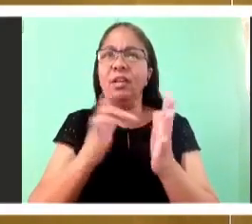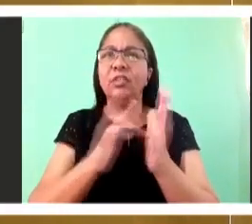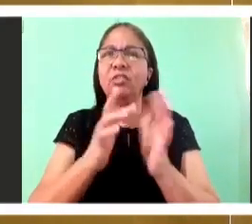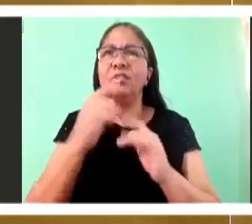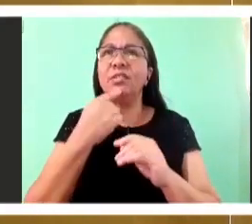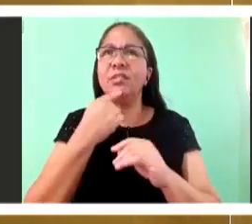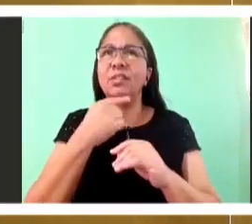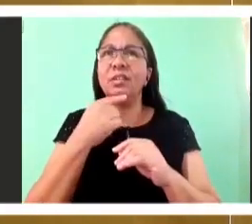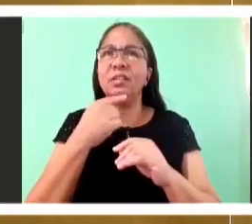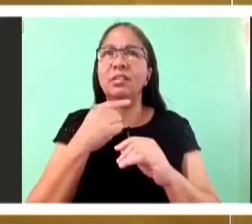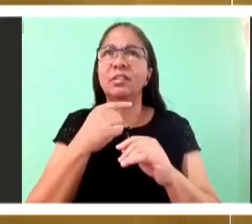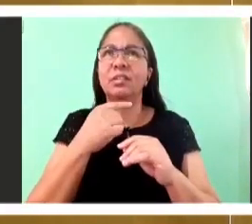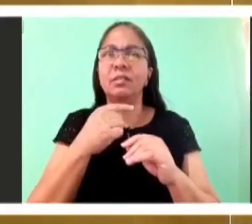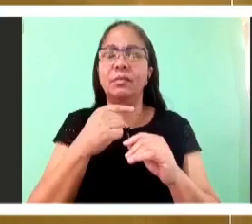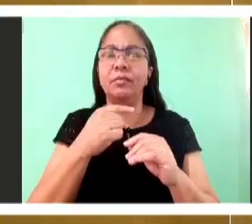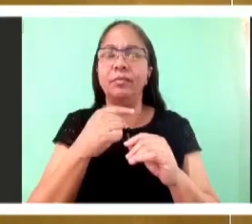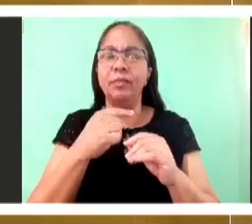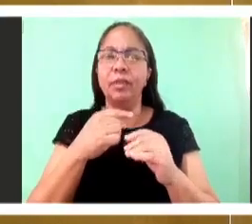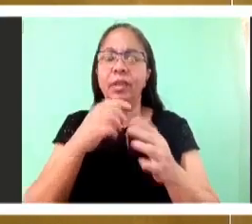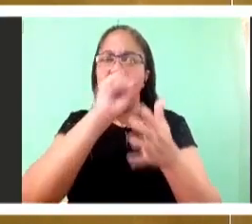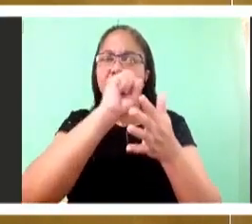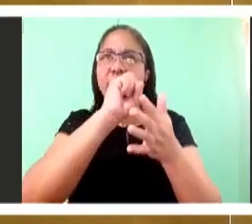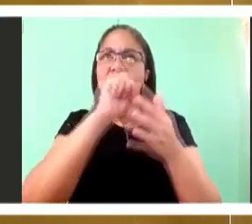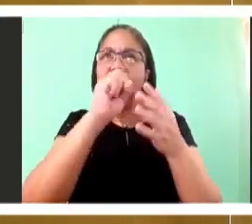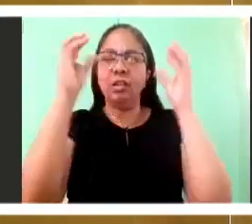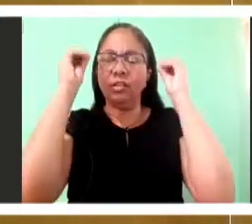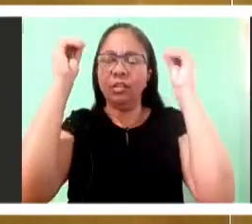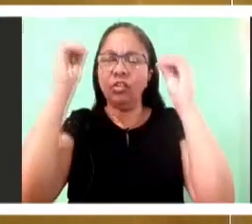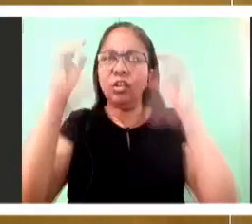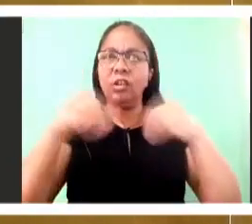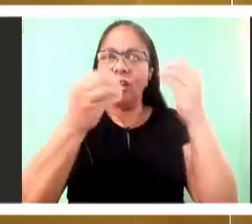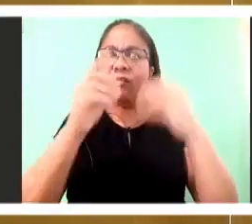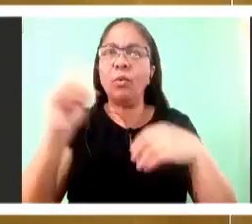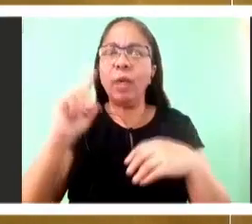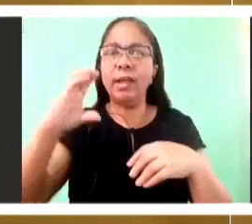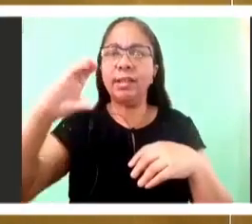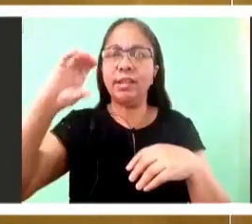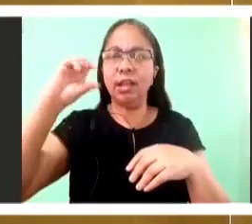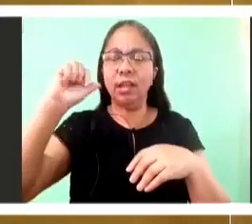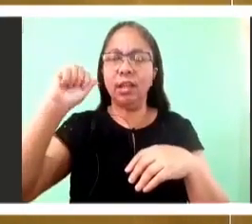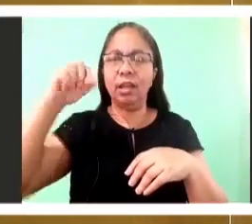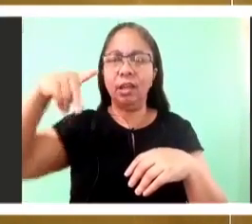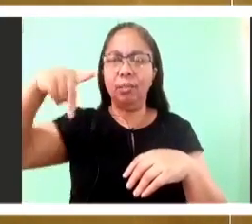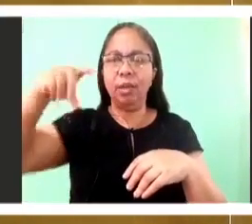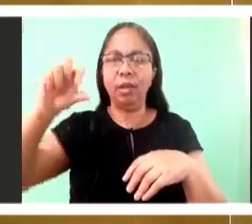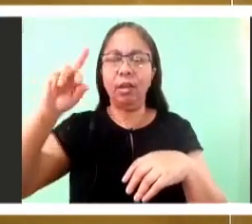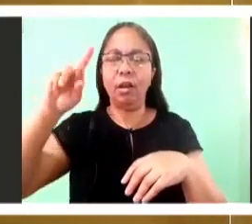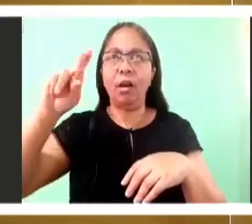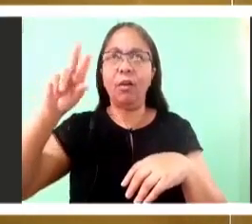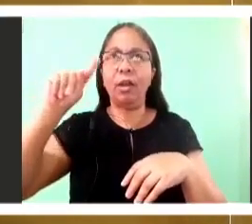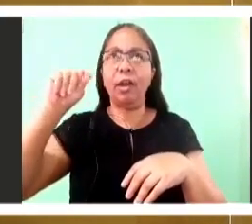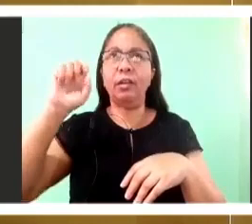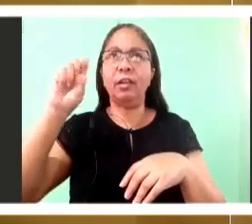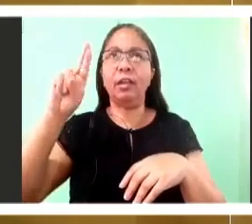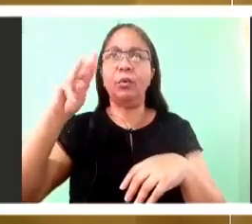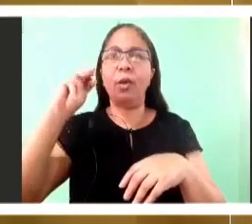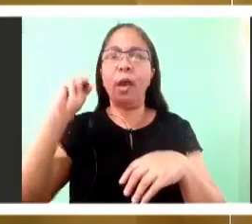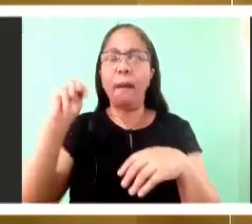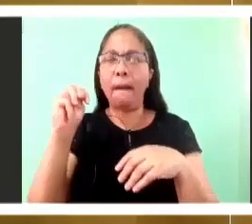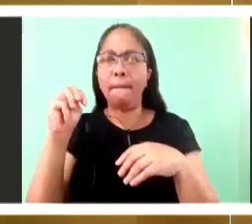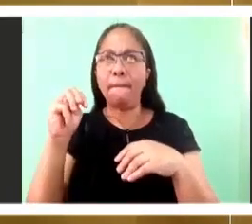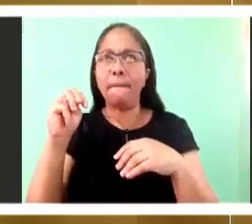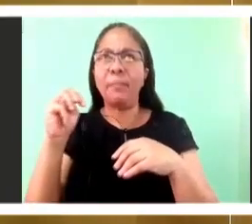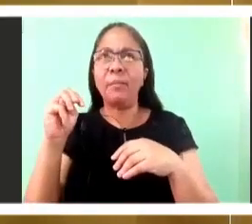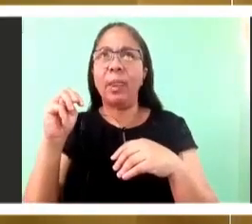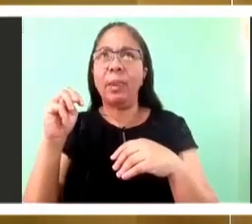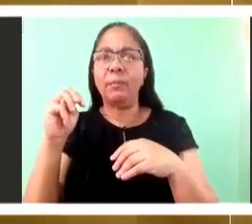this is not just a whimsical thing. This was actually a homily that he gives. And this homily, John calls it a